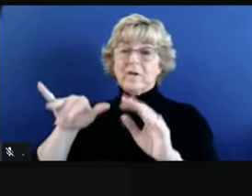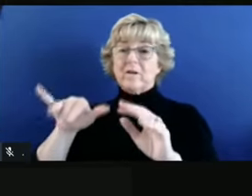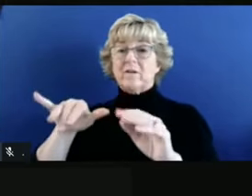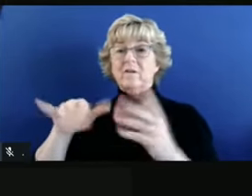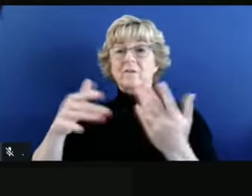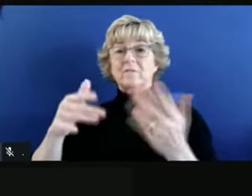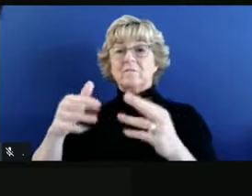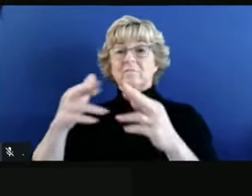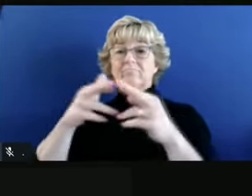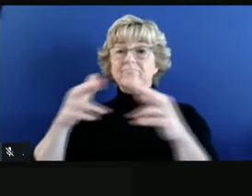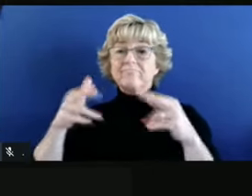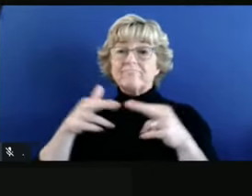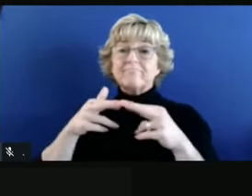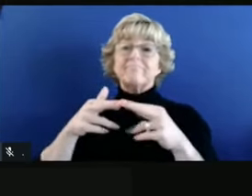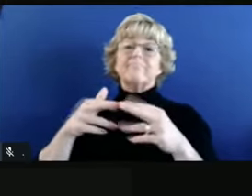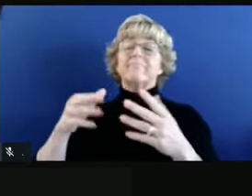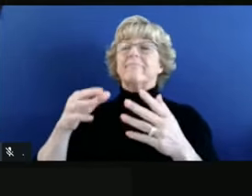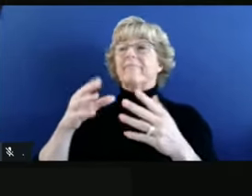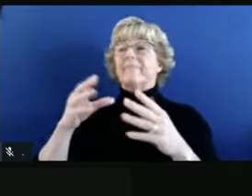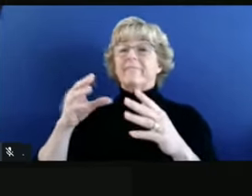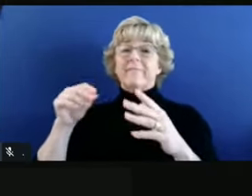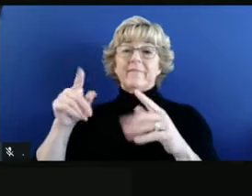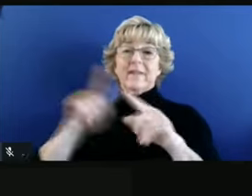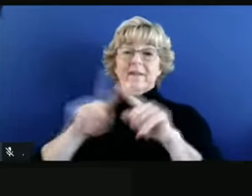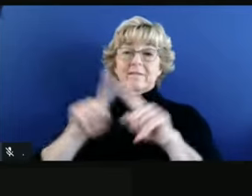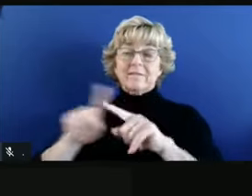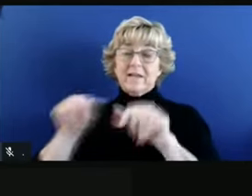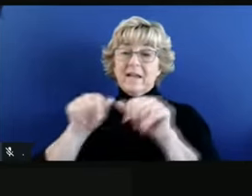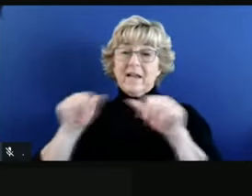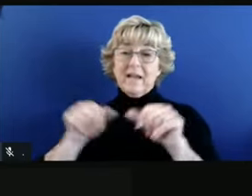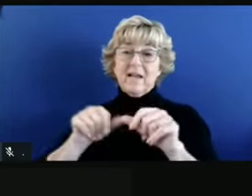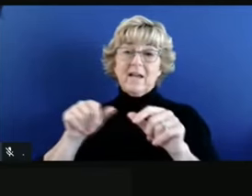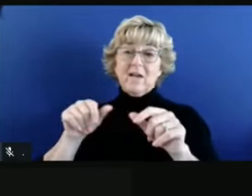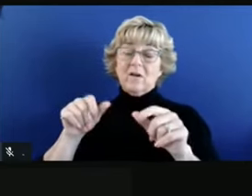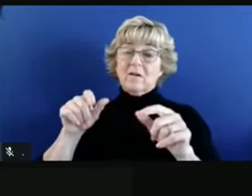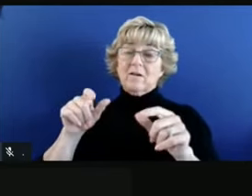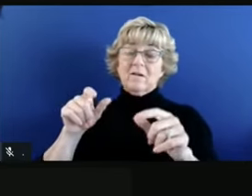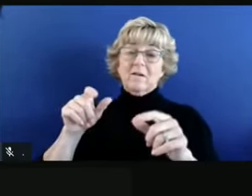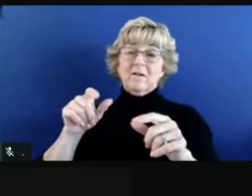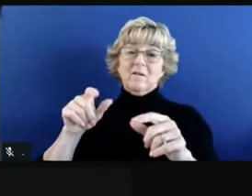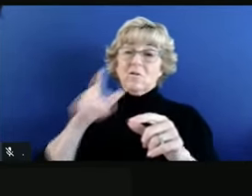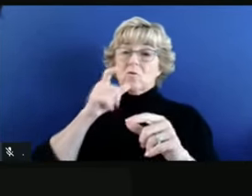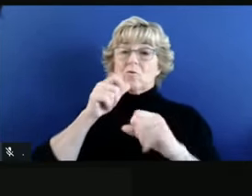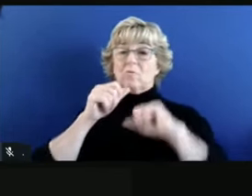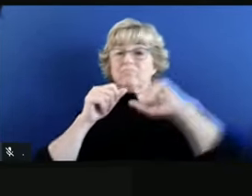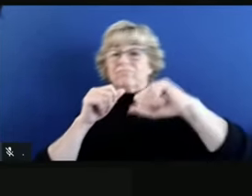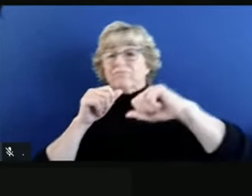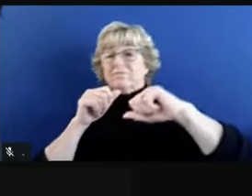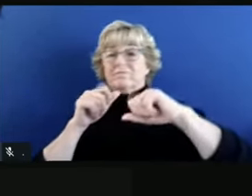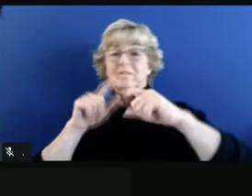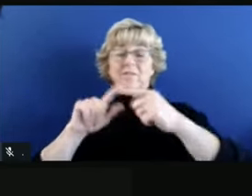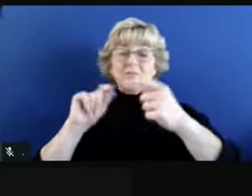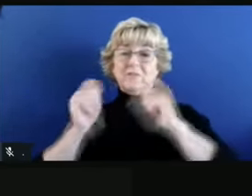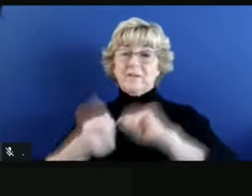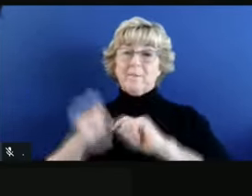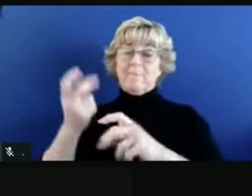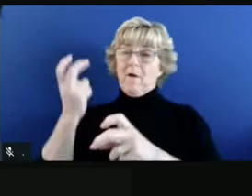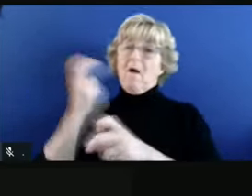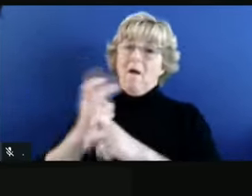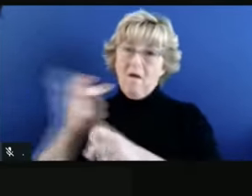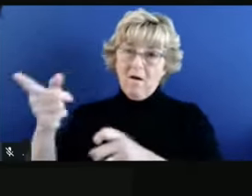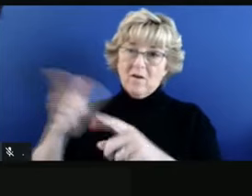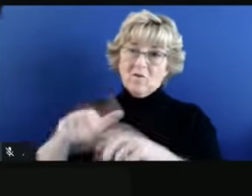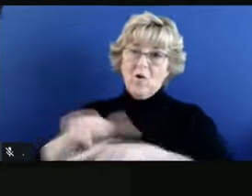decide to delay some of these hard decisions end up having more difficulty turning things around. It takes them